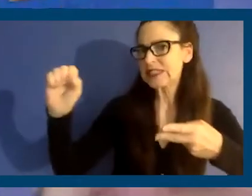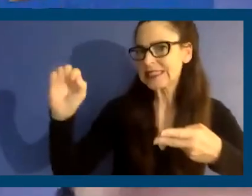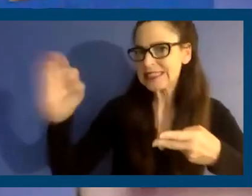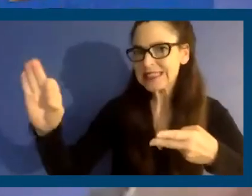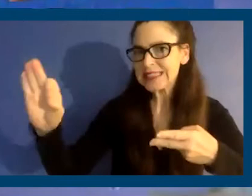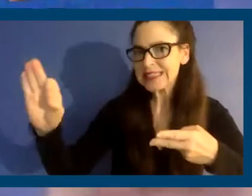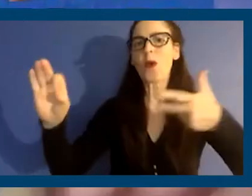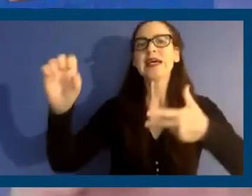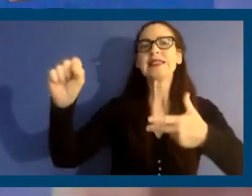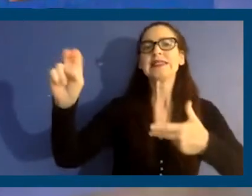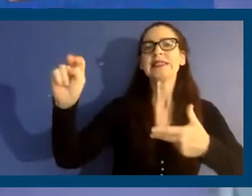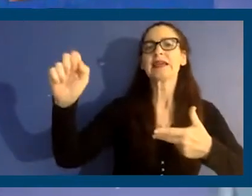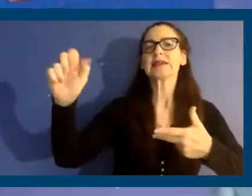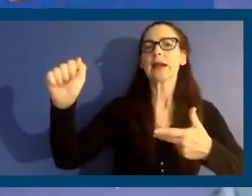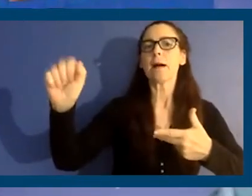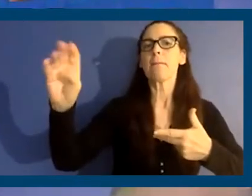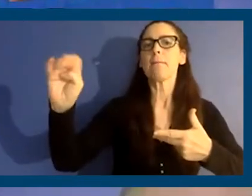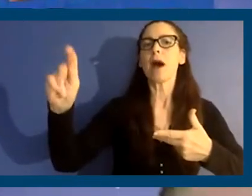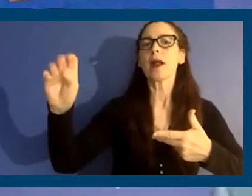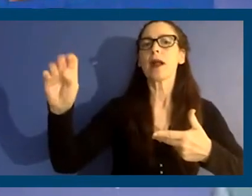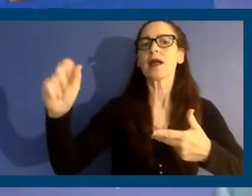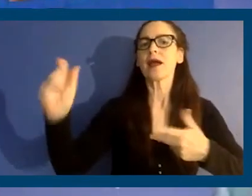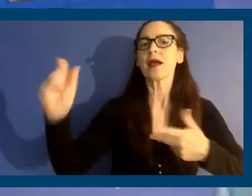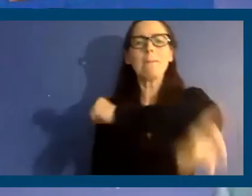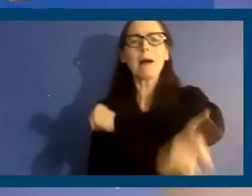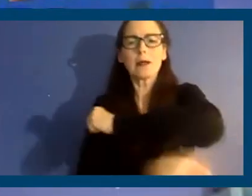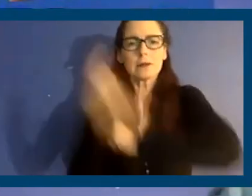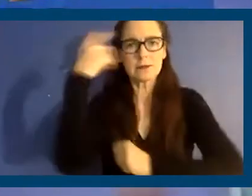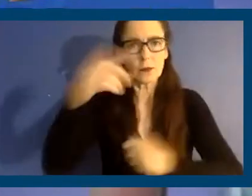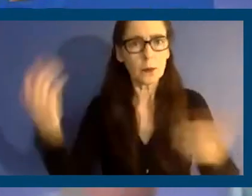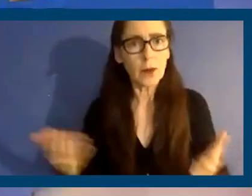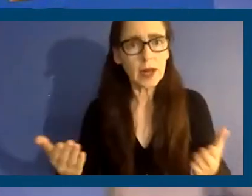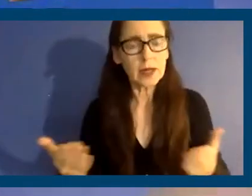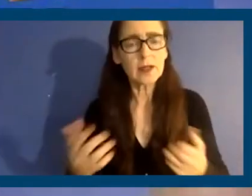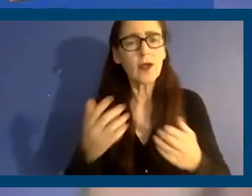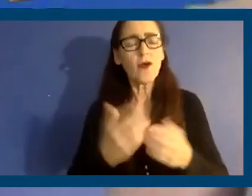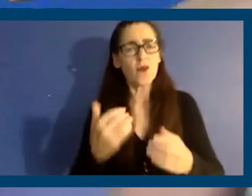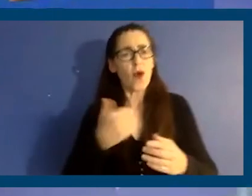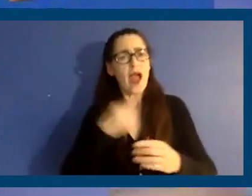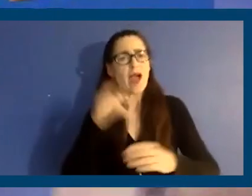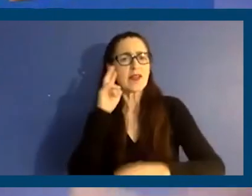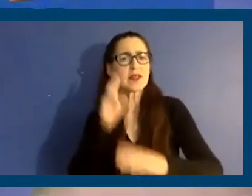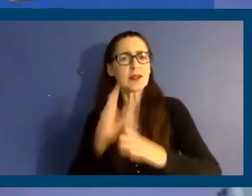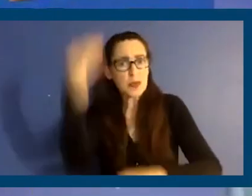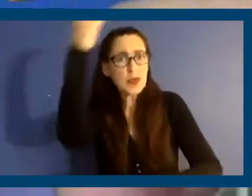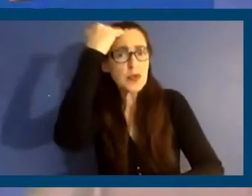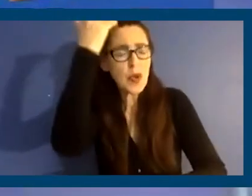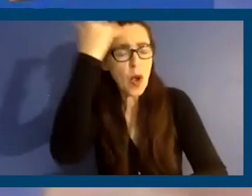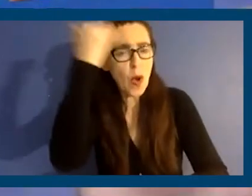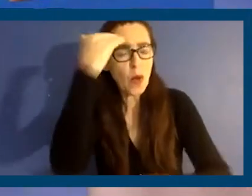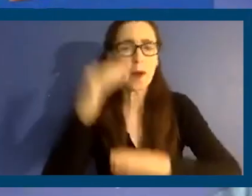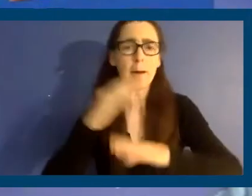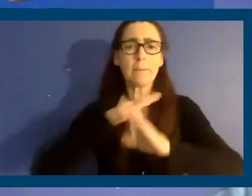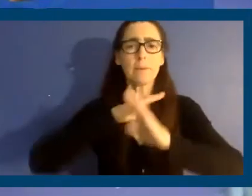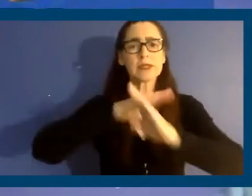all are being penalized for having the foresight to put in rent control to protect their